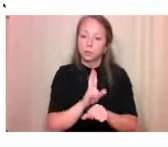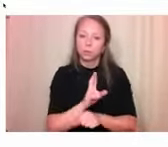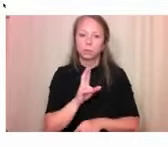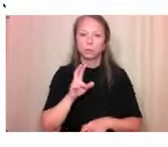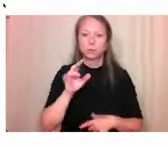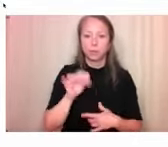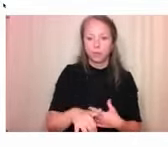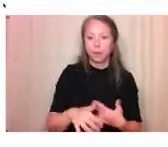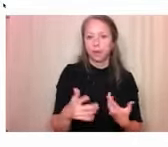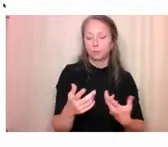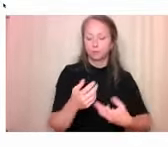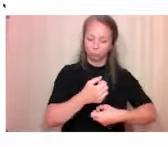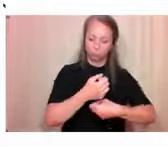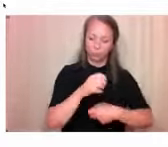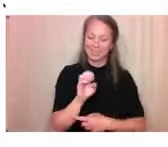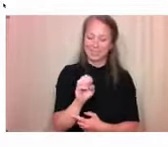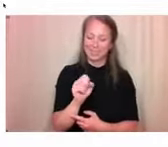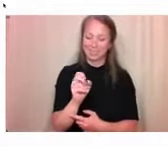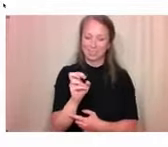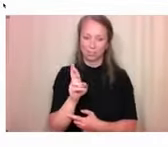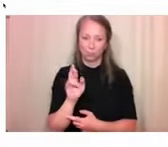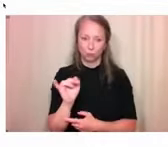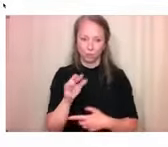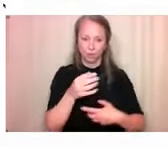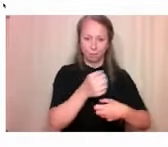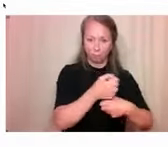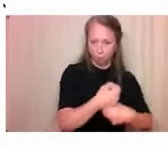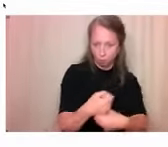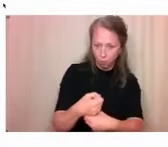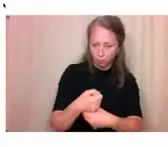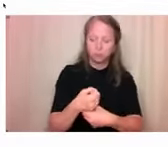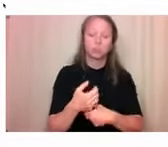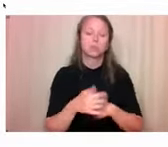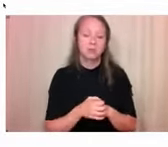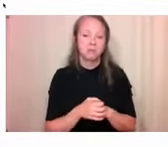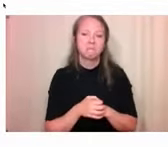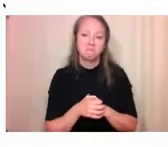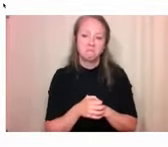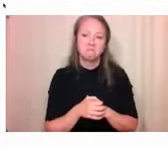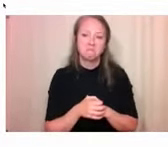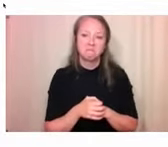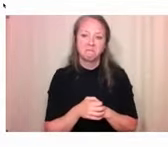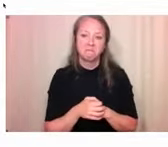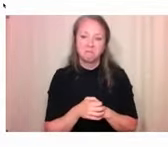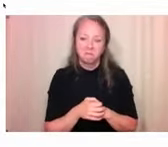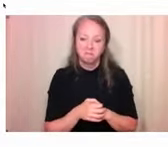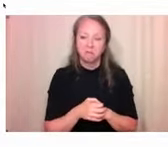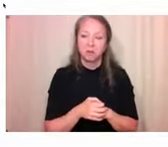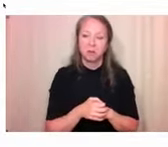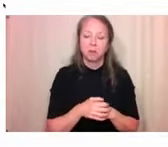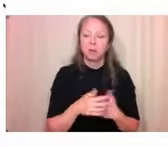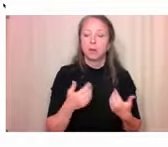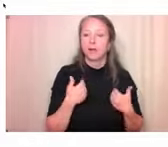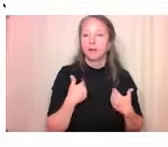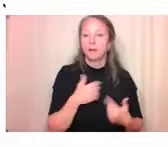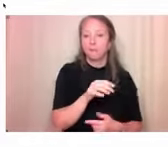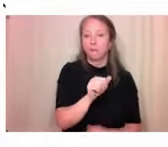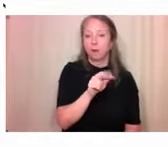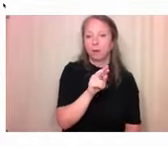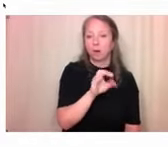access to Esri suite of online mapping platforms. So we used ArcGIS story maps for the website and